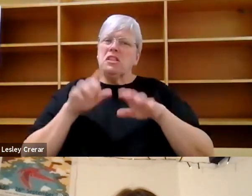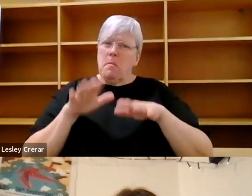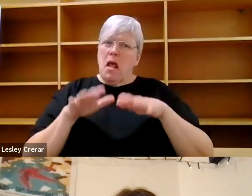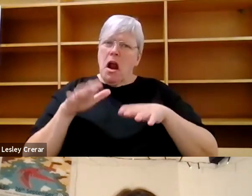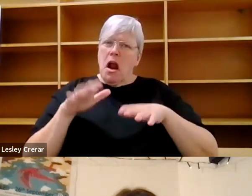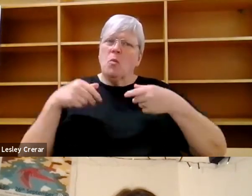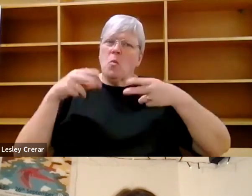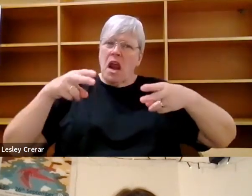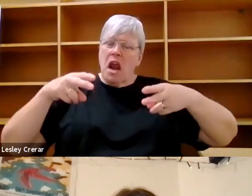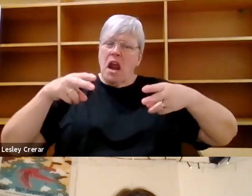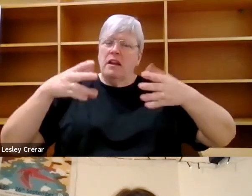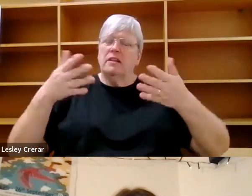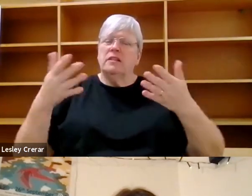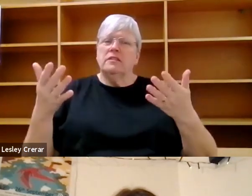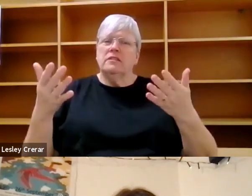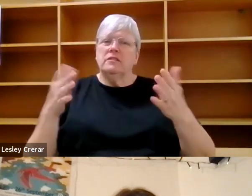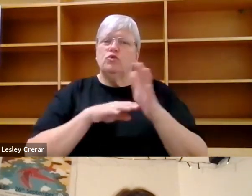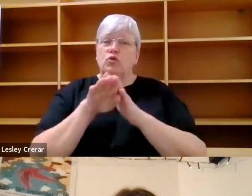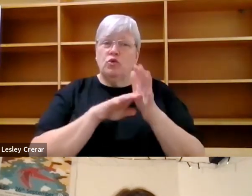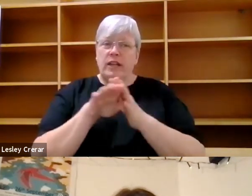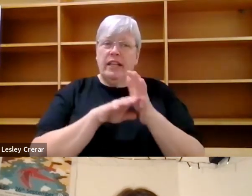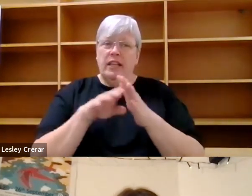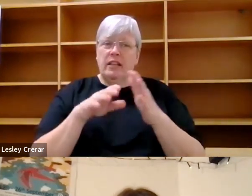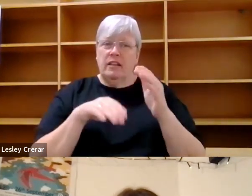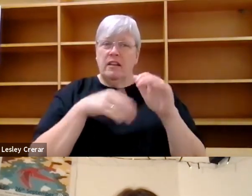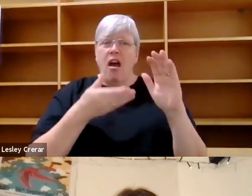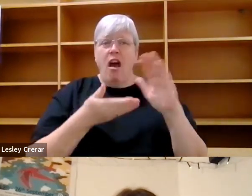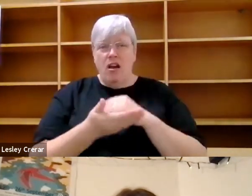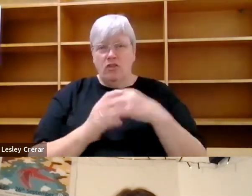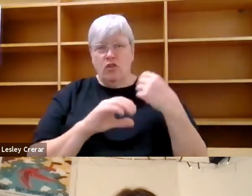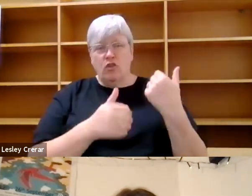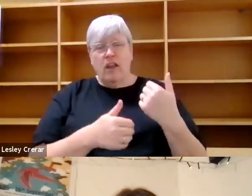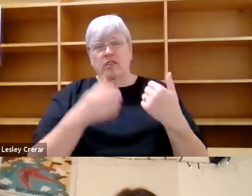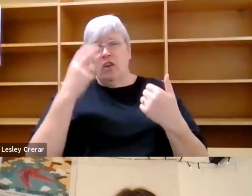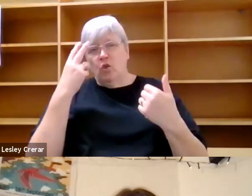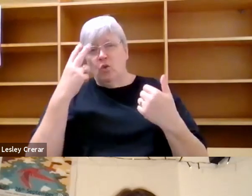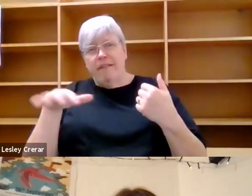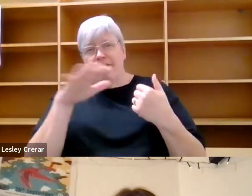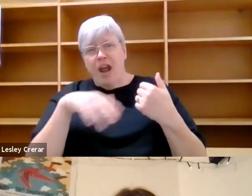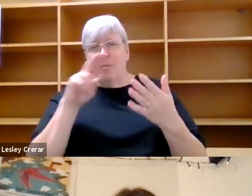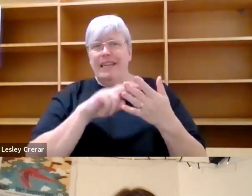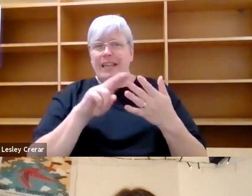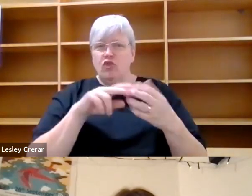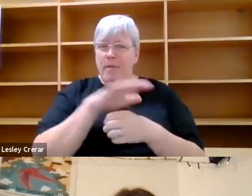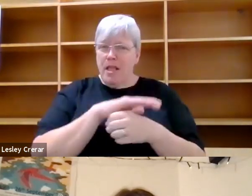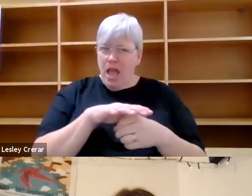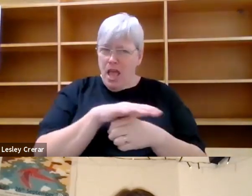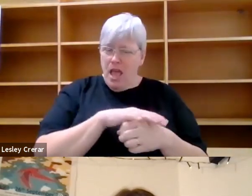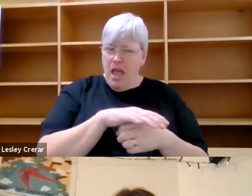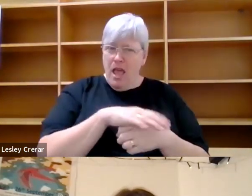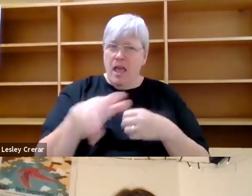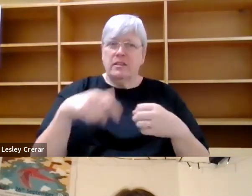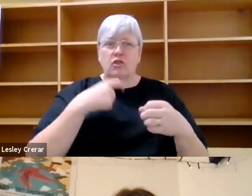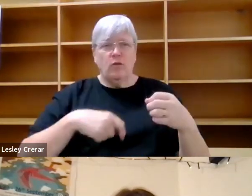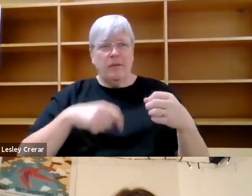in some sense. Like I, I trained from an undergraduate level, really looking at, uh, environment and nature and place, um, in the humanities.